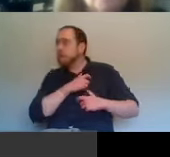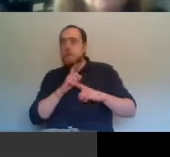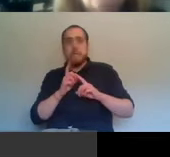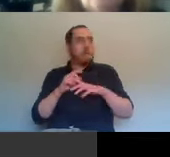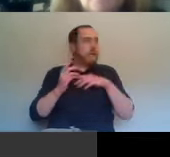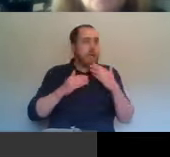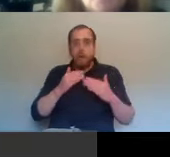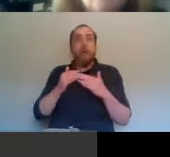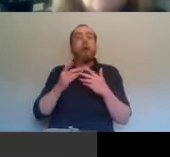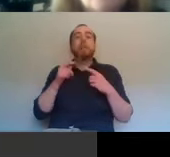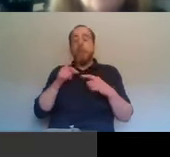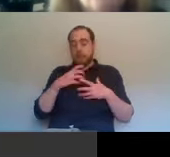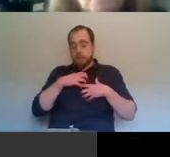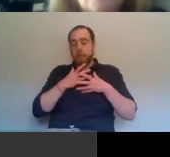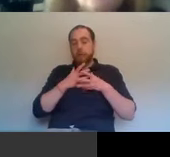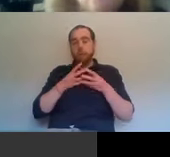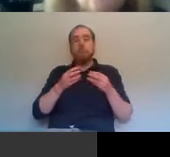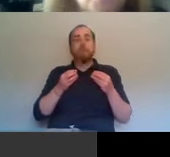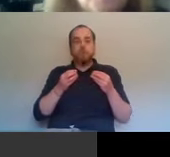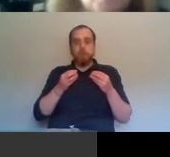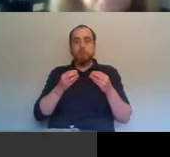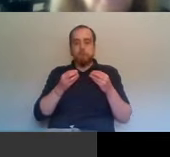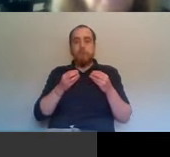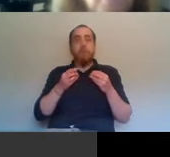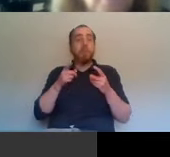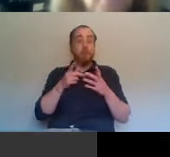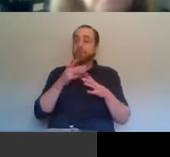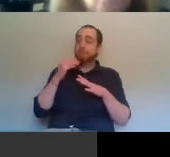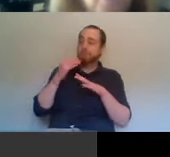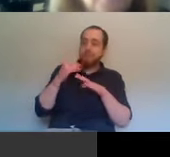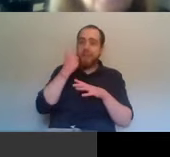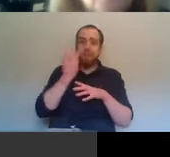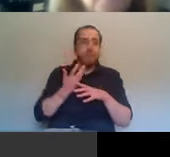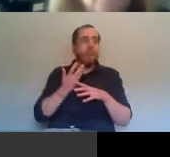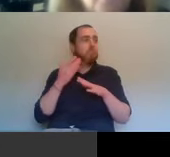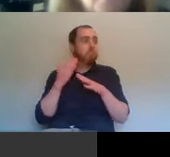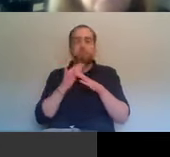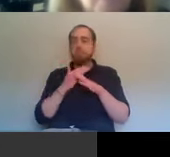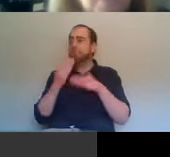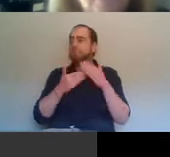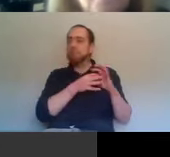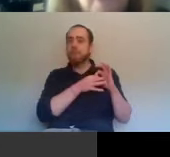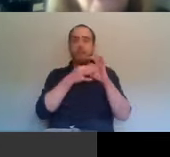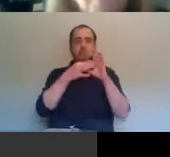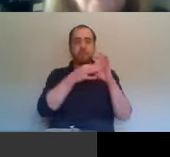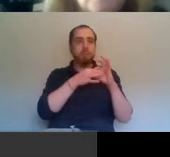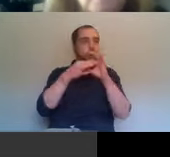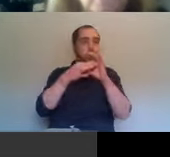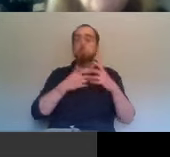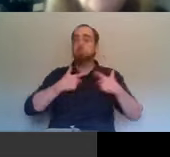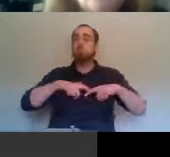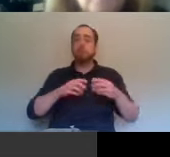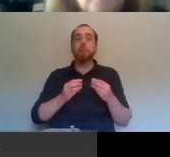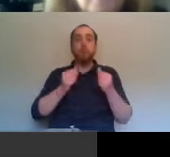practical relationship is not being disrupted a, the way that people feared, people feared it might have been,